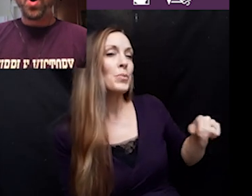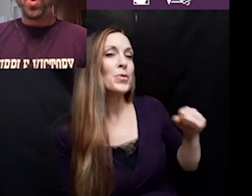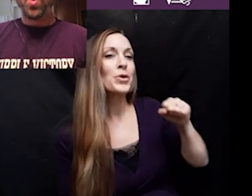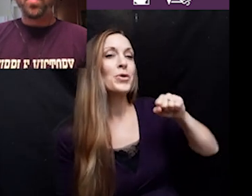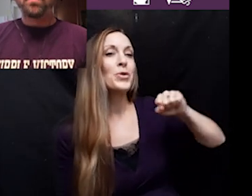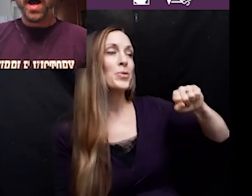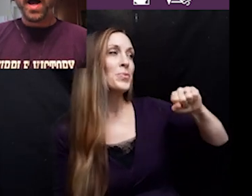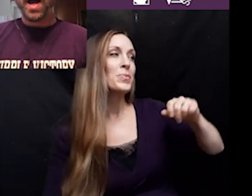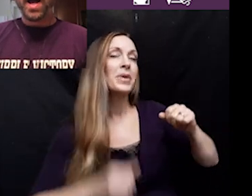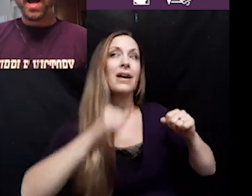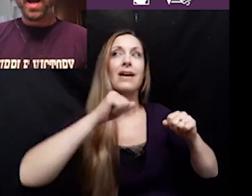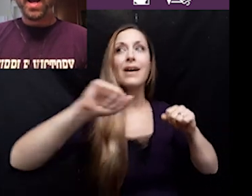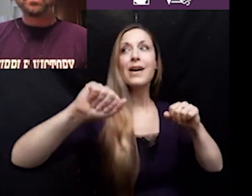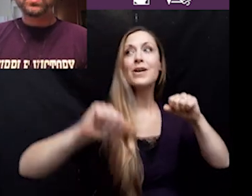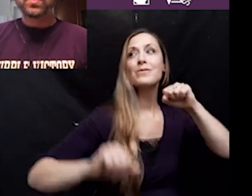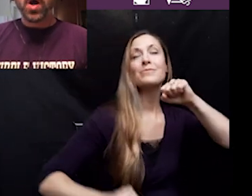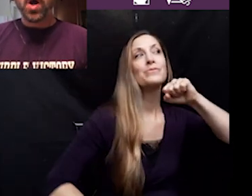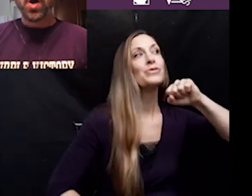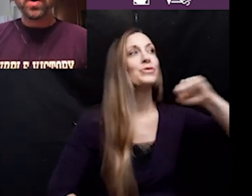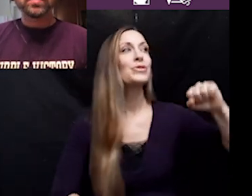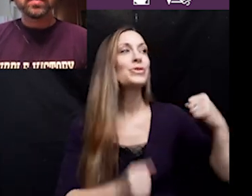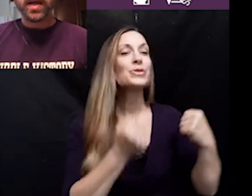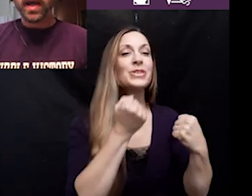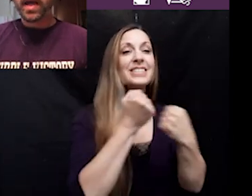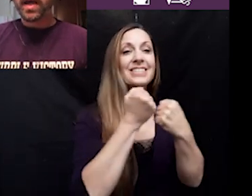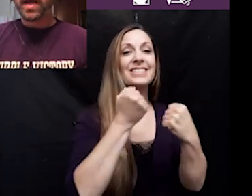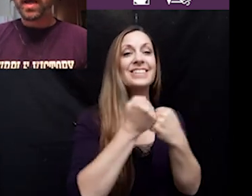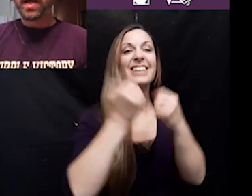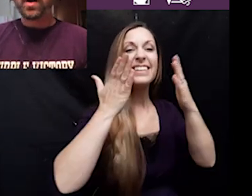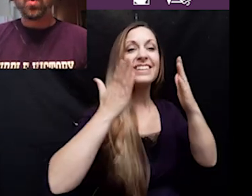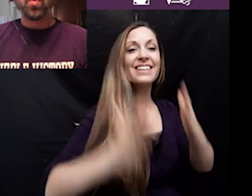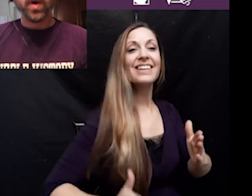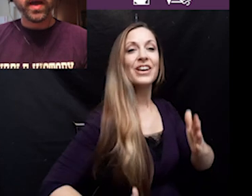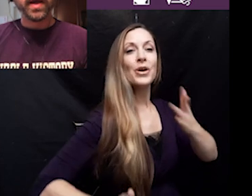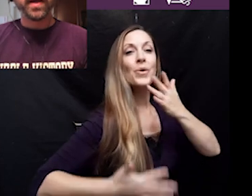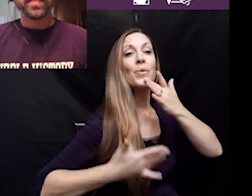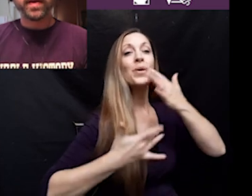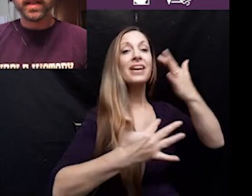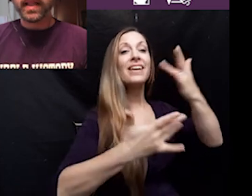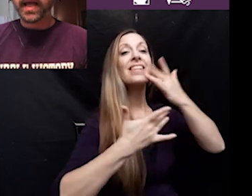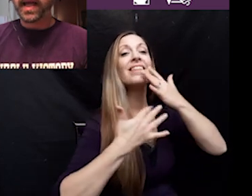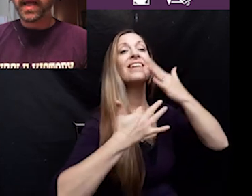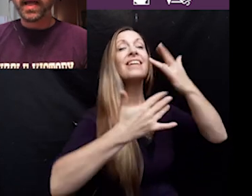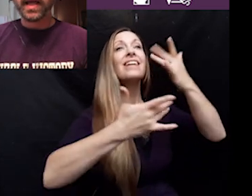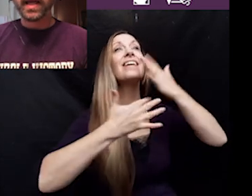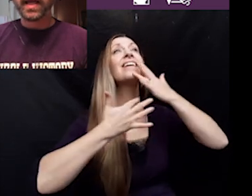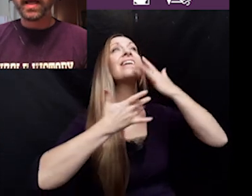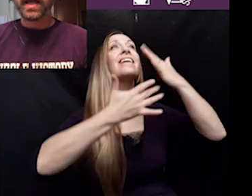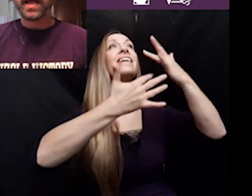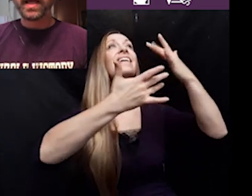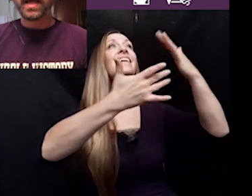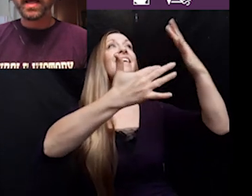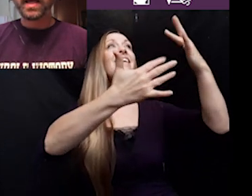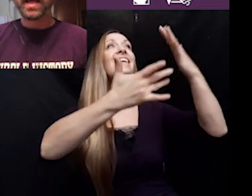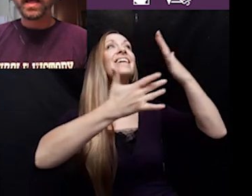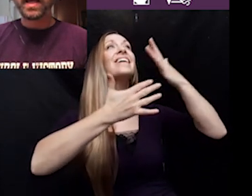Purple pastor, sing with glee.